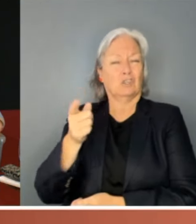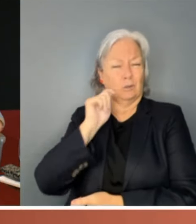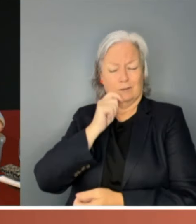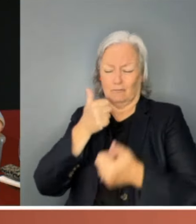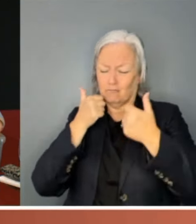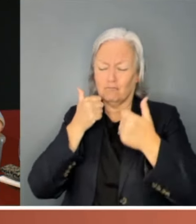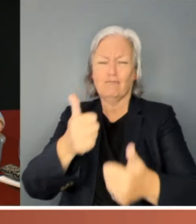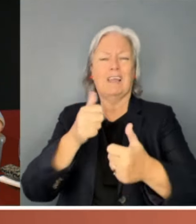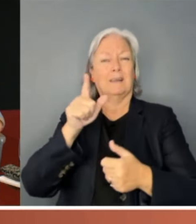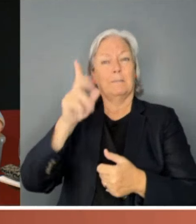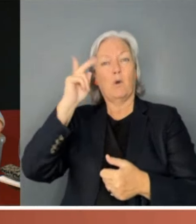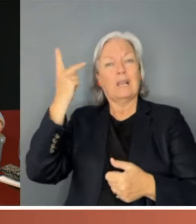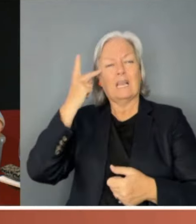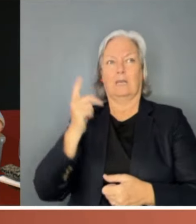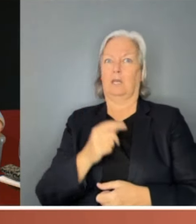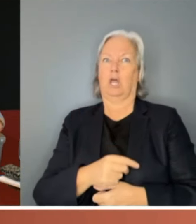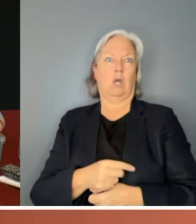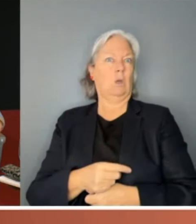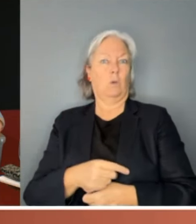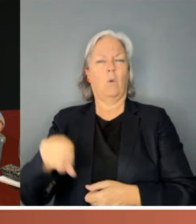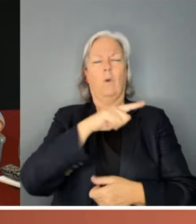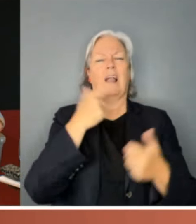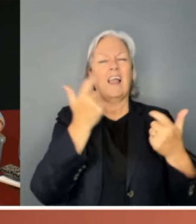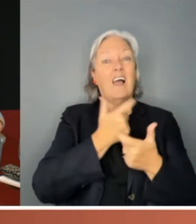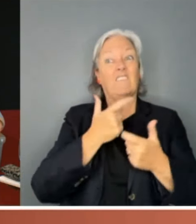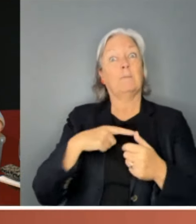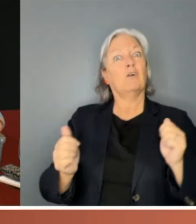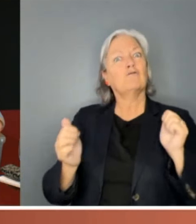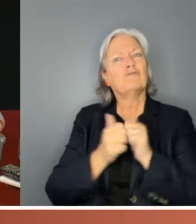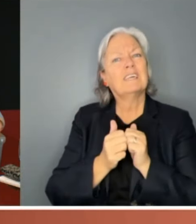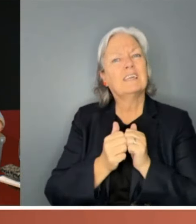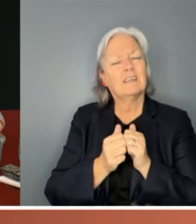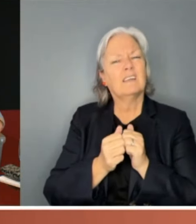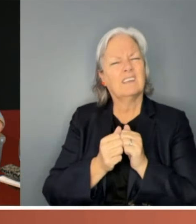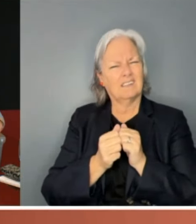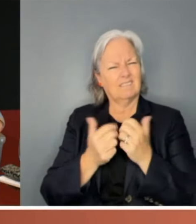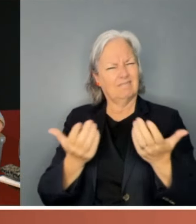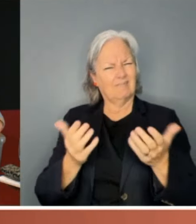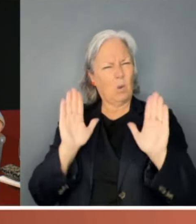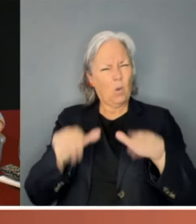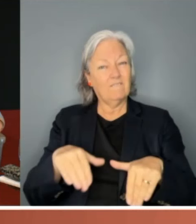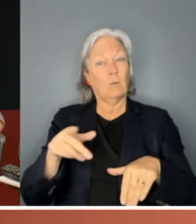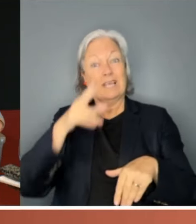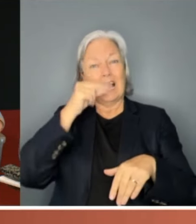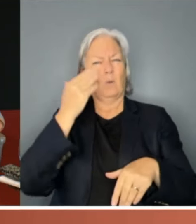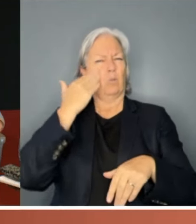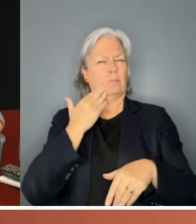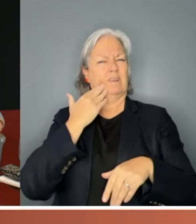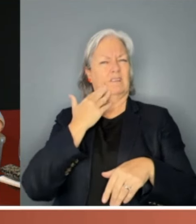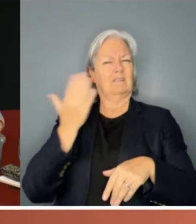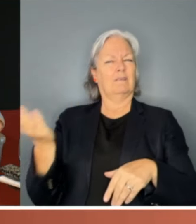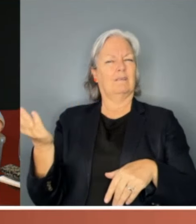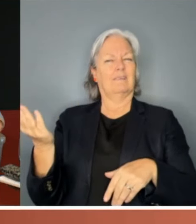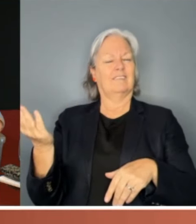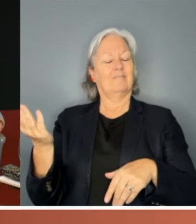she was saying no. And everyone laughed because they agreed with her. What a horrible thing that would be for a young woman to do. So, you know,